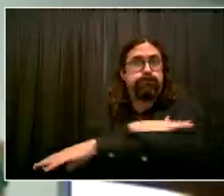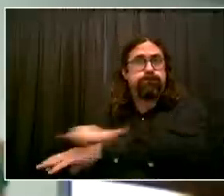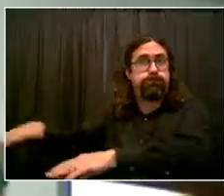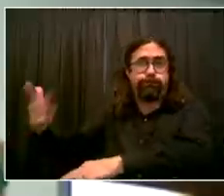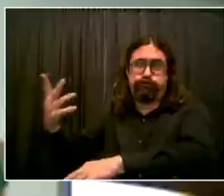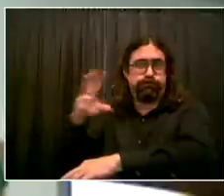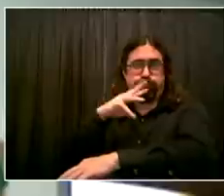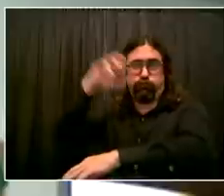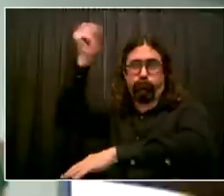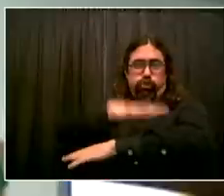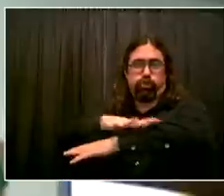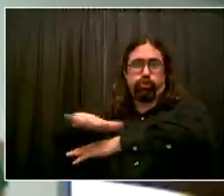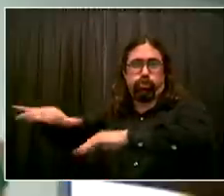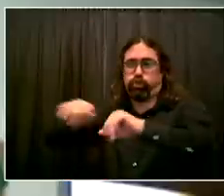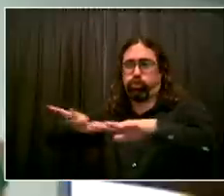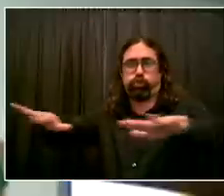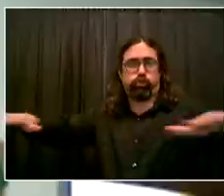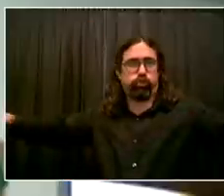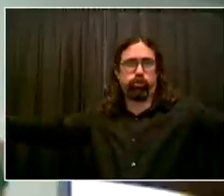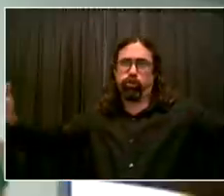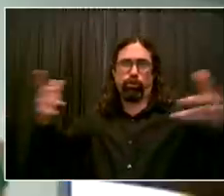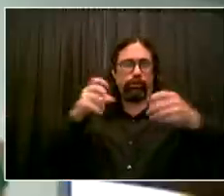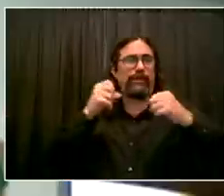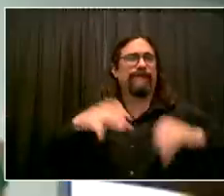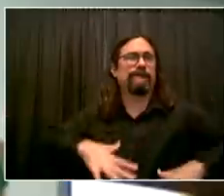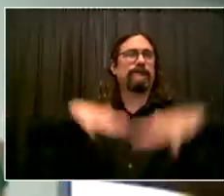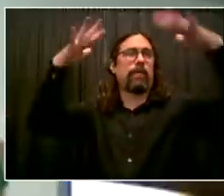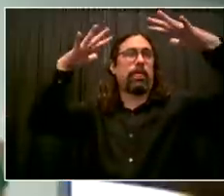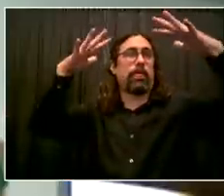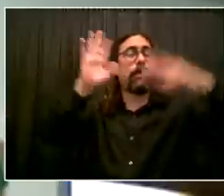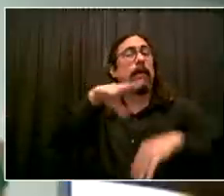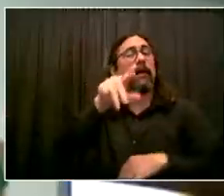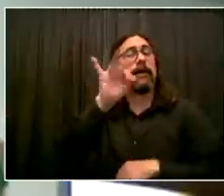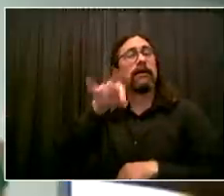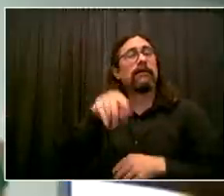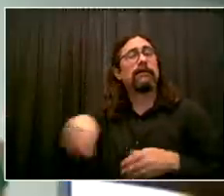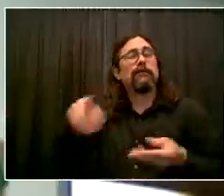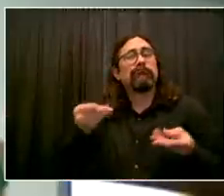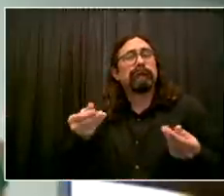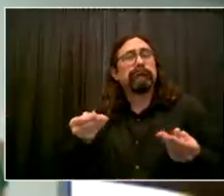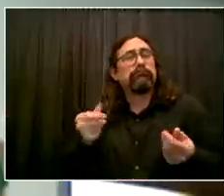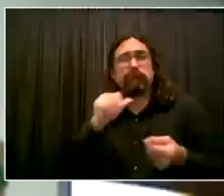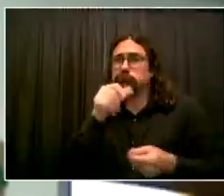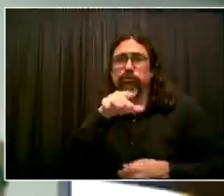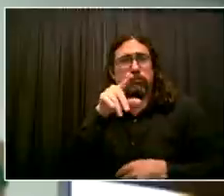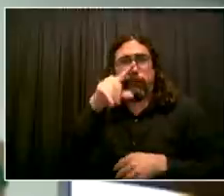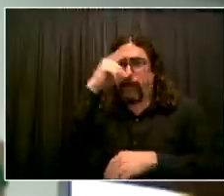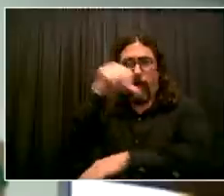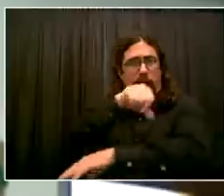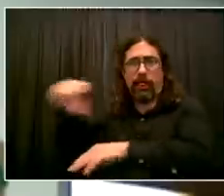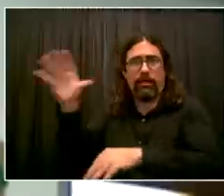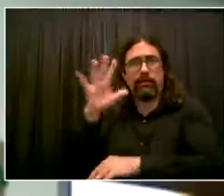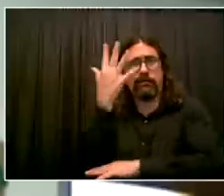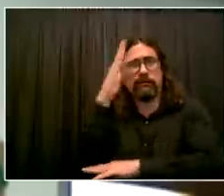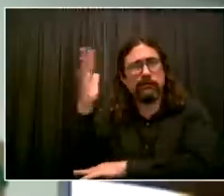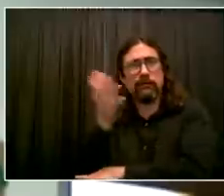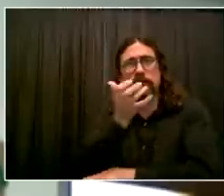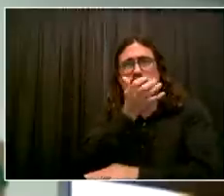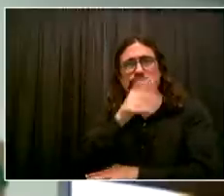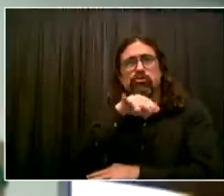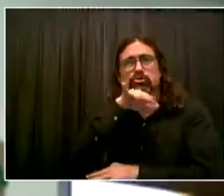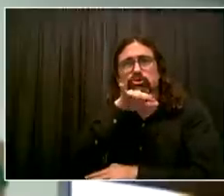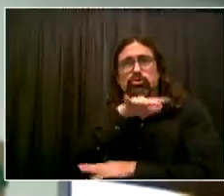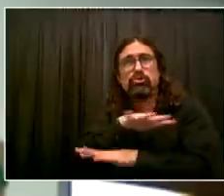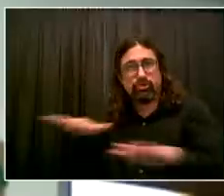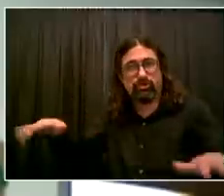sewer system slowly can help. And it has to work in coordination with gray infrastructure. And by the